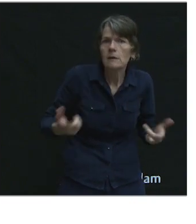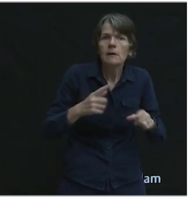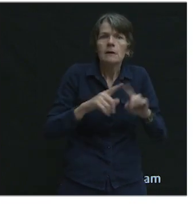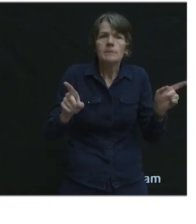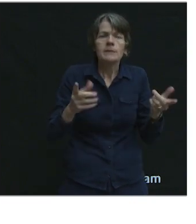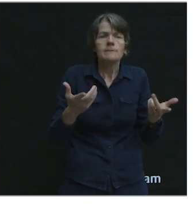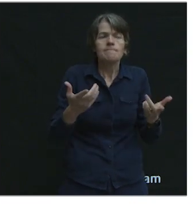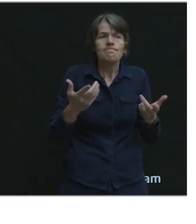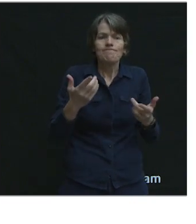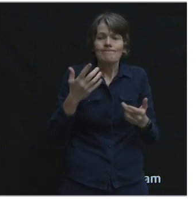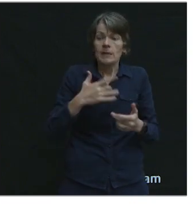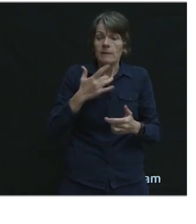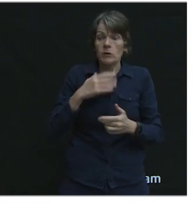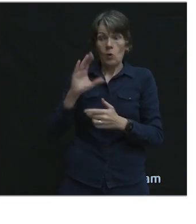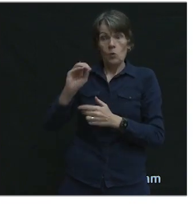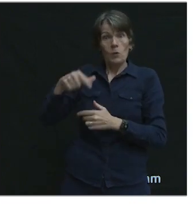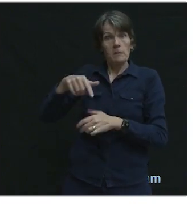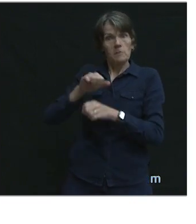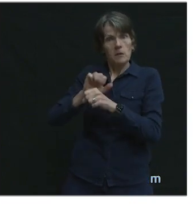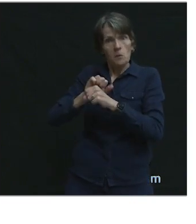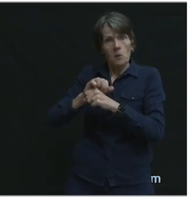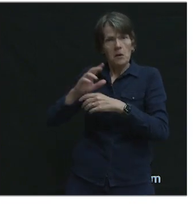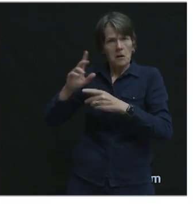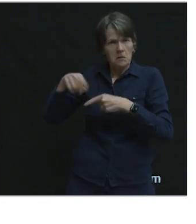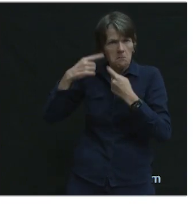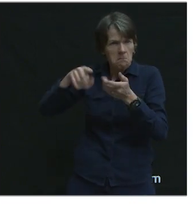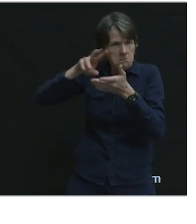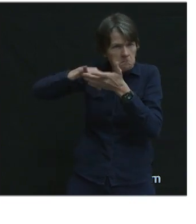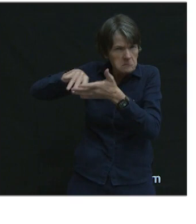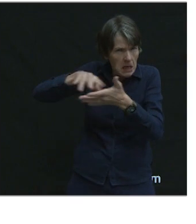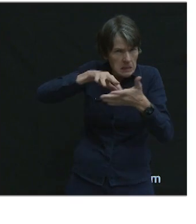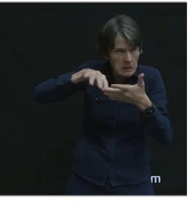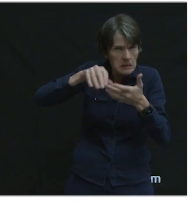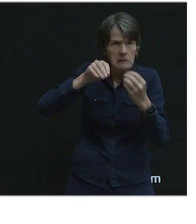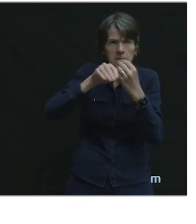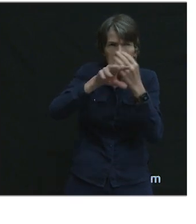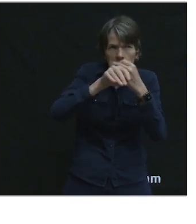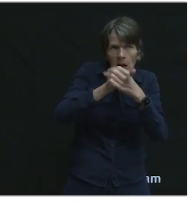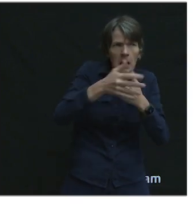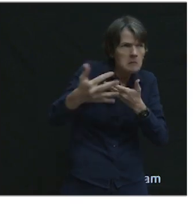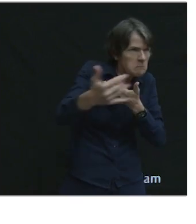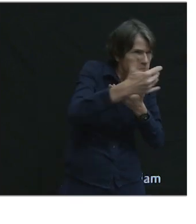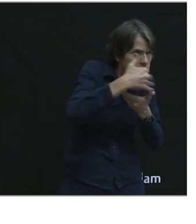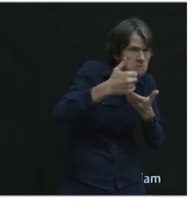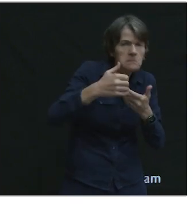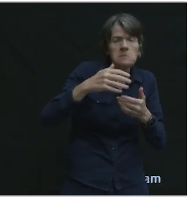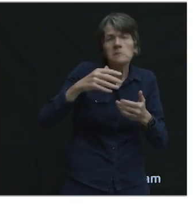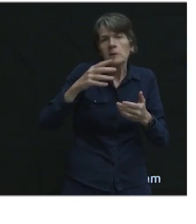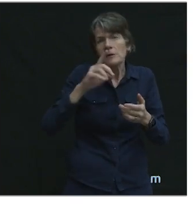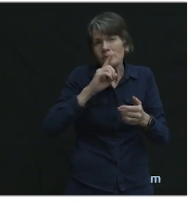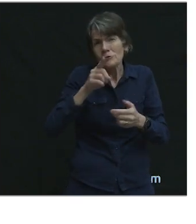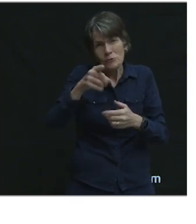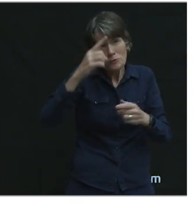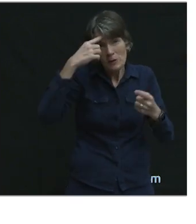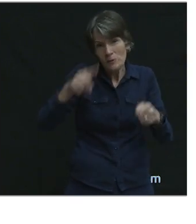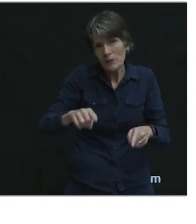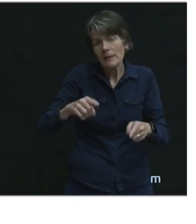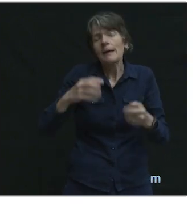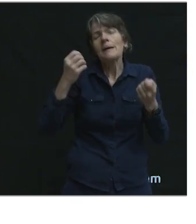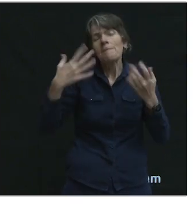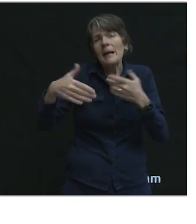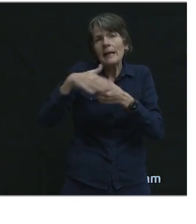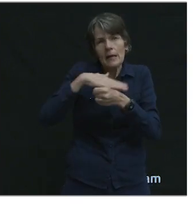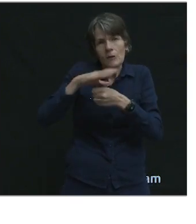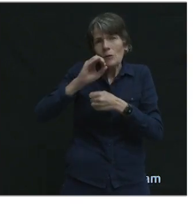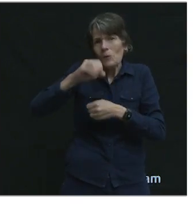work that Coquitlam's done and the mobility snapshot, the feedback we've gotten, and I'm sure your experience is that a lot of areas of Coquitlam currently lack the